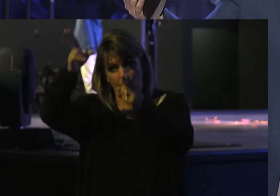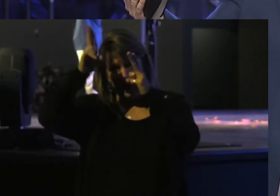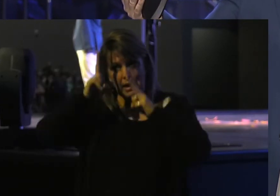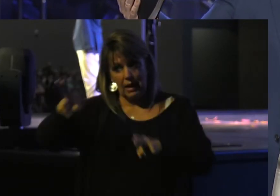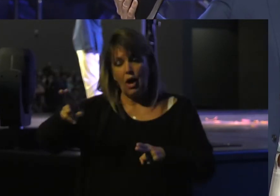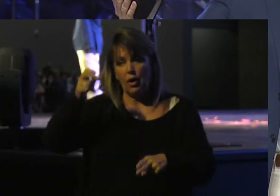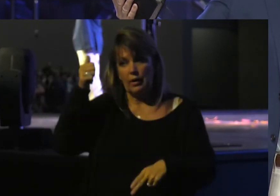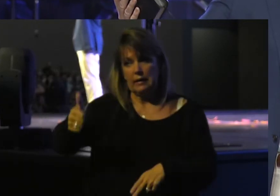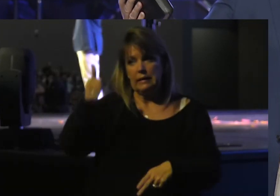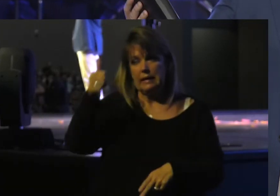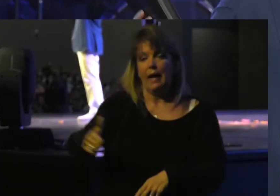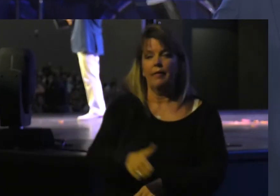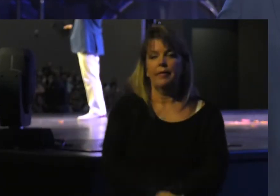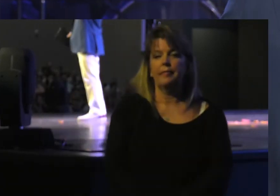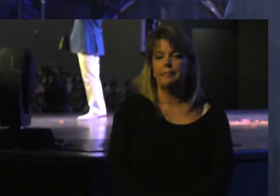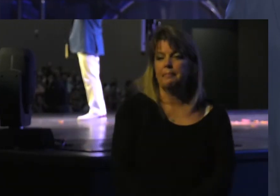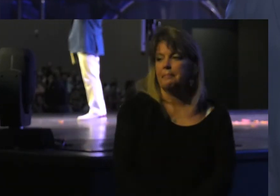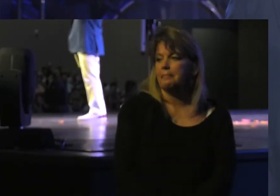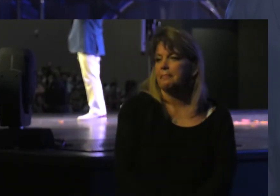And